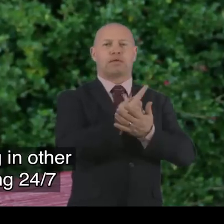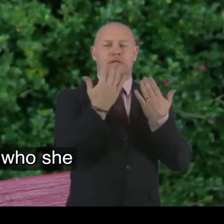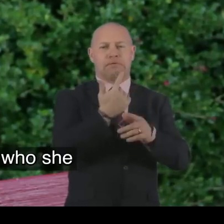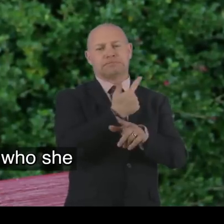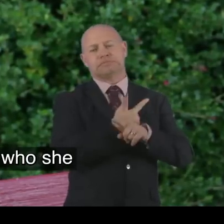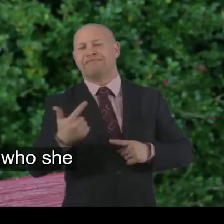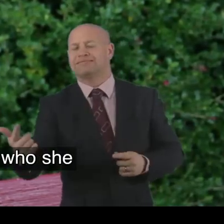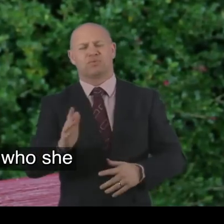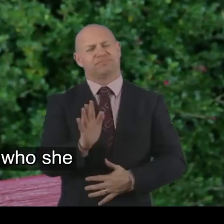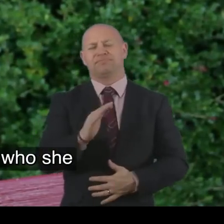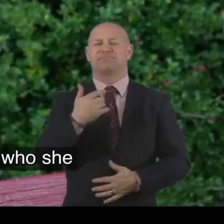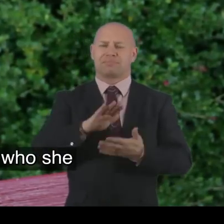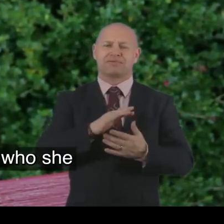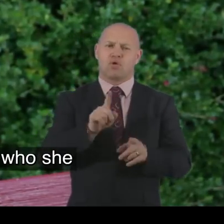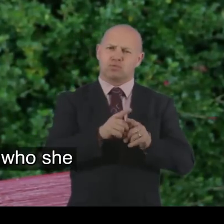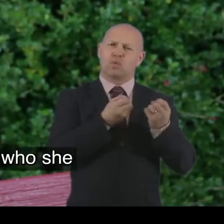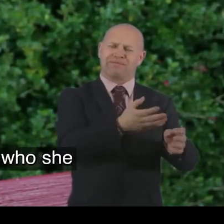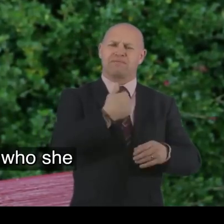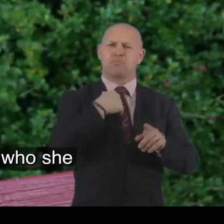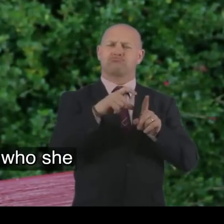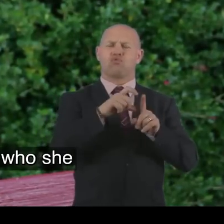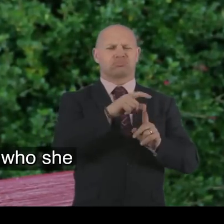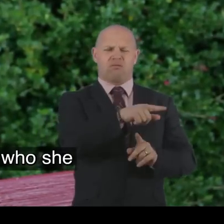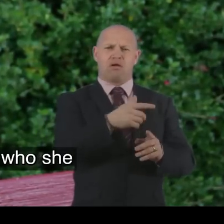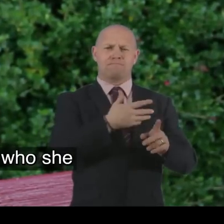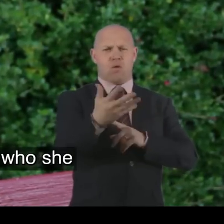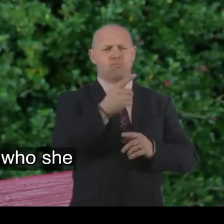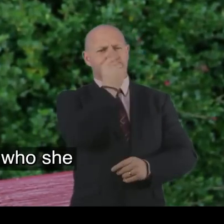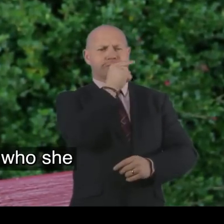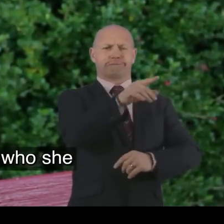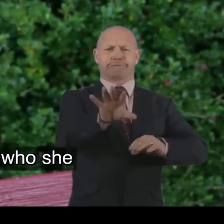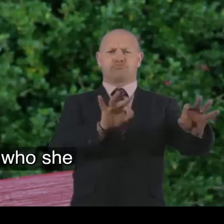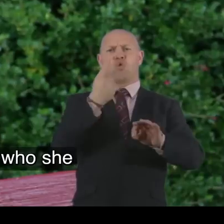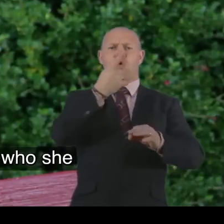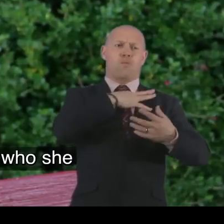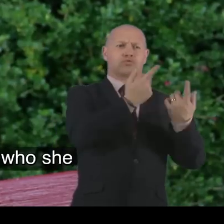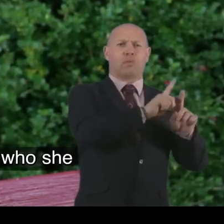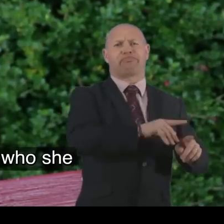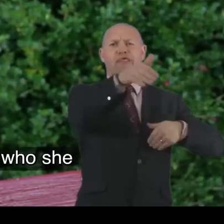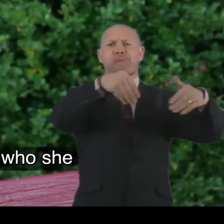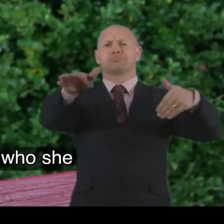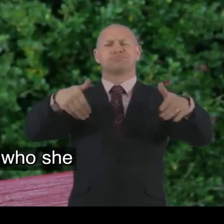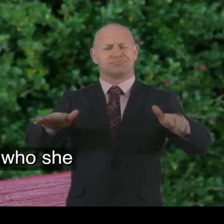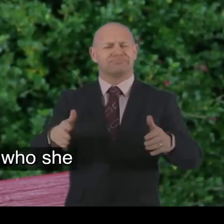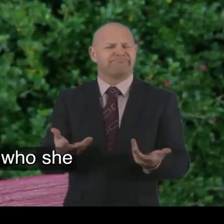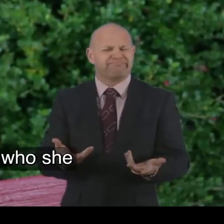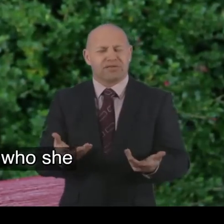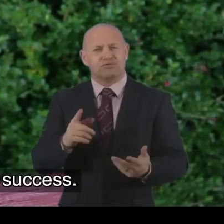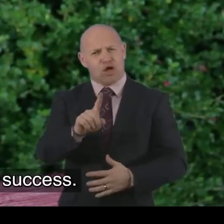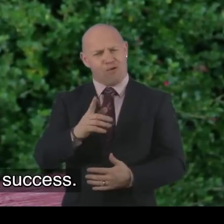-7. Eh. Which. It also gave my daughter. A better choice. In selecting. Who she wanted to take her out and about with.